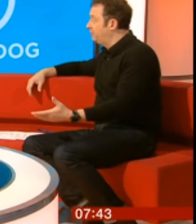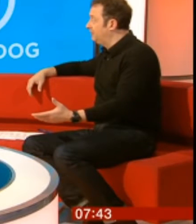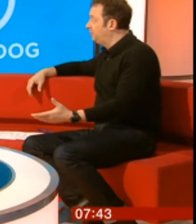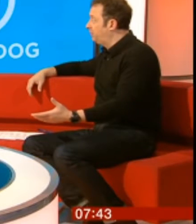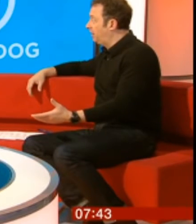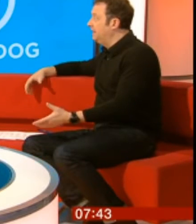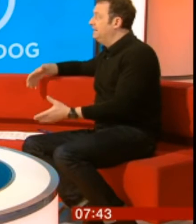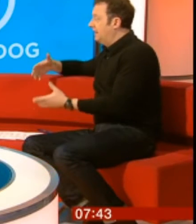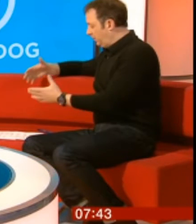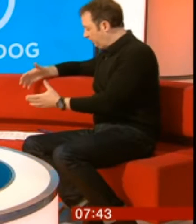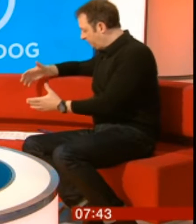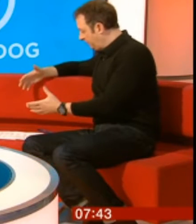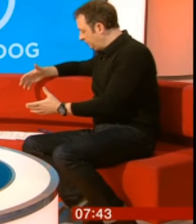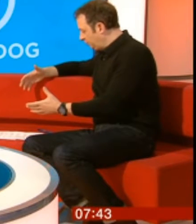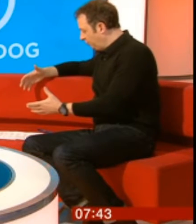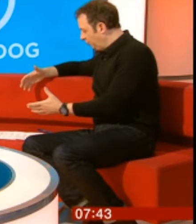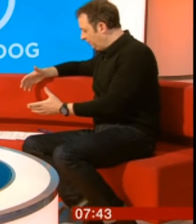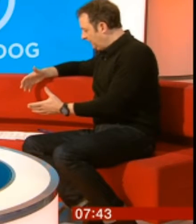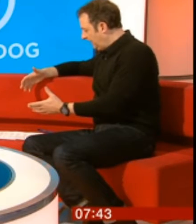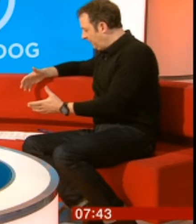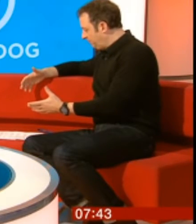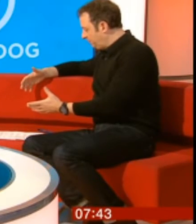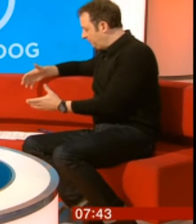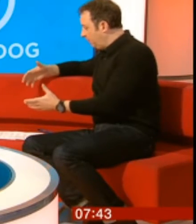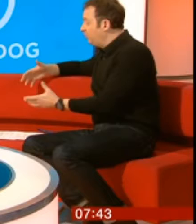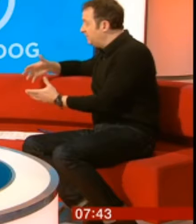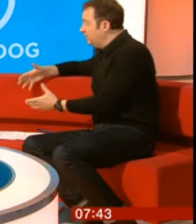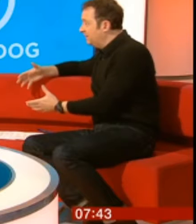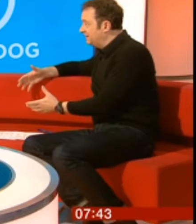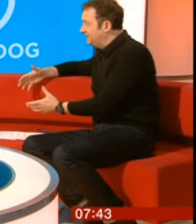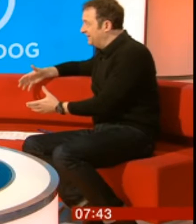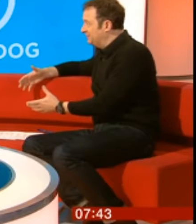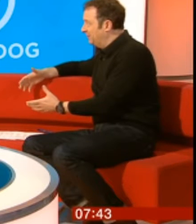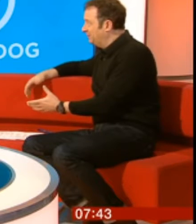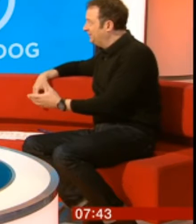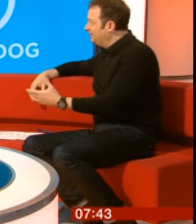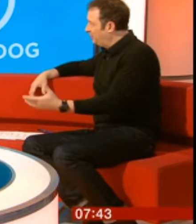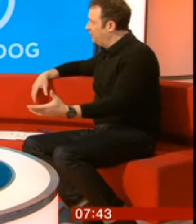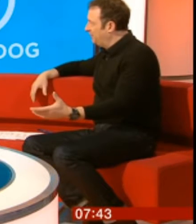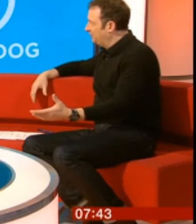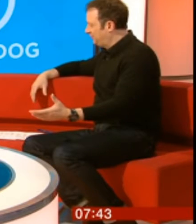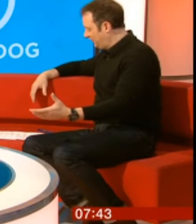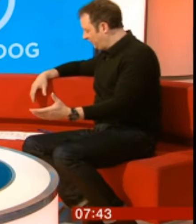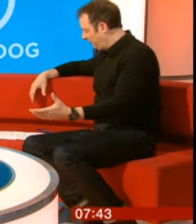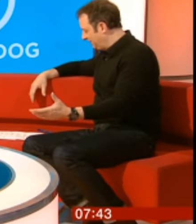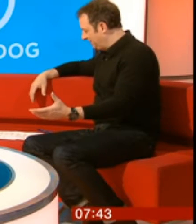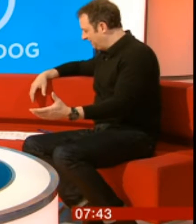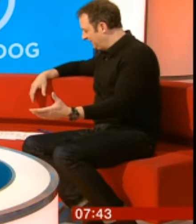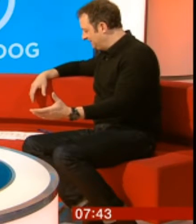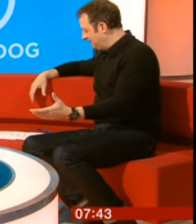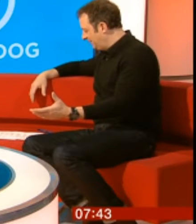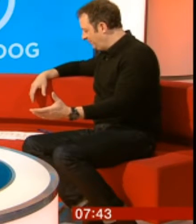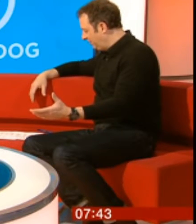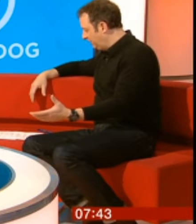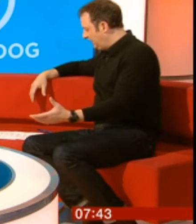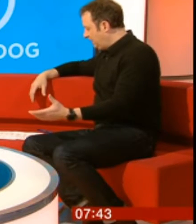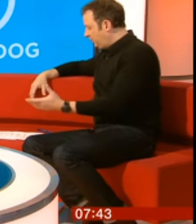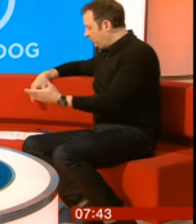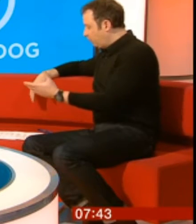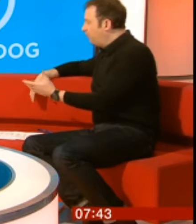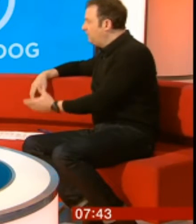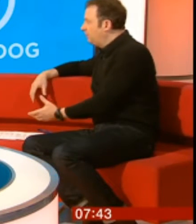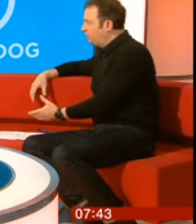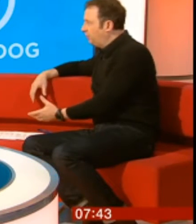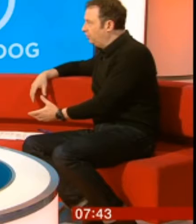reporter asked for a mince pie and asked to make sure, you know, we knew it contained milk, but we asked the server whether it contained milk.